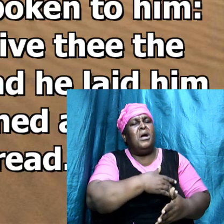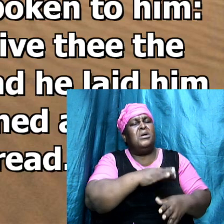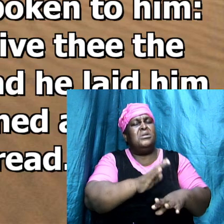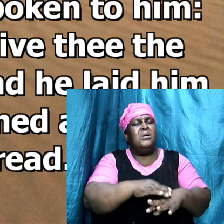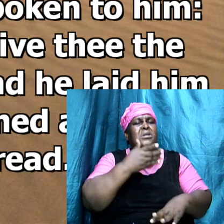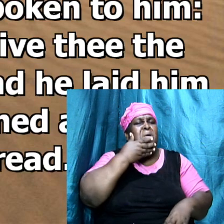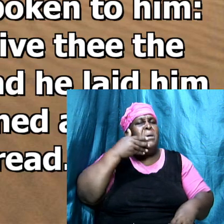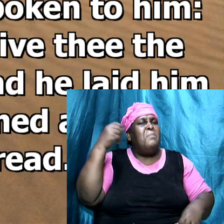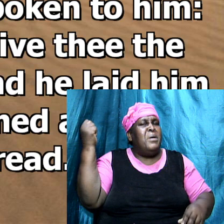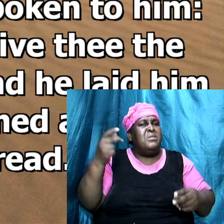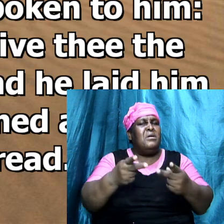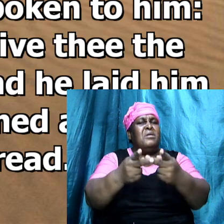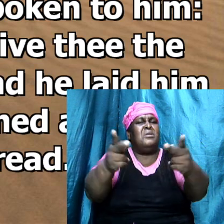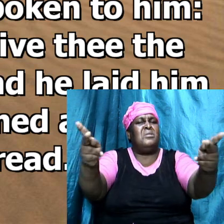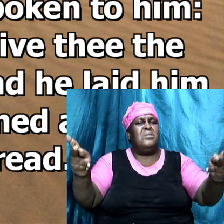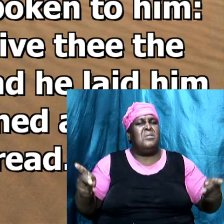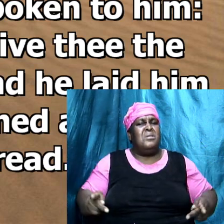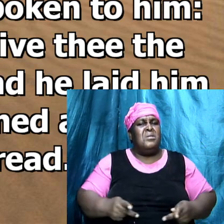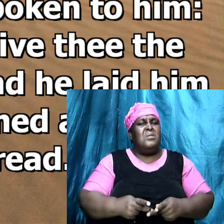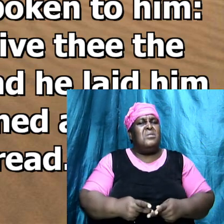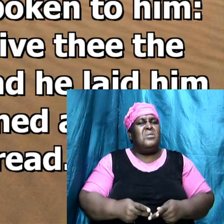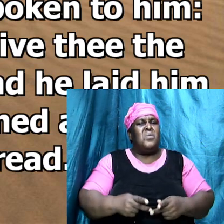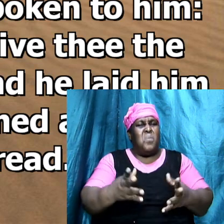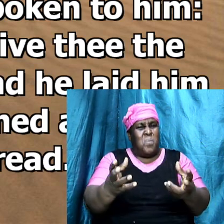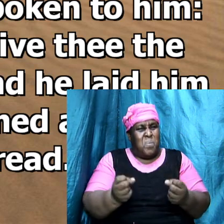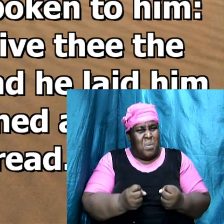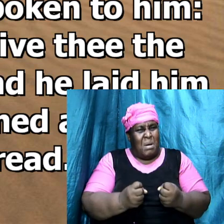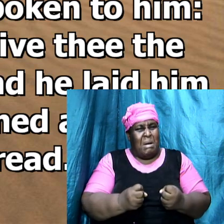but you want this one because it the next door you